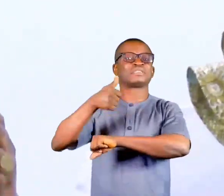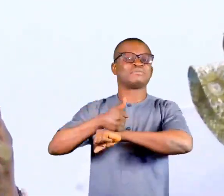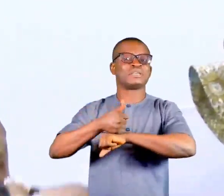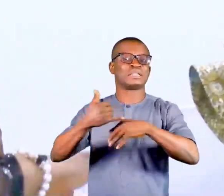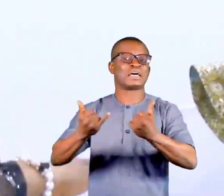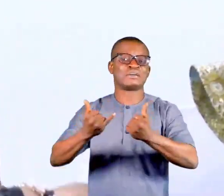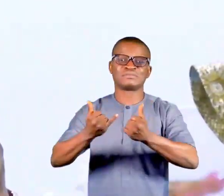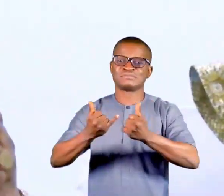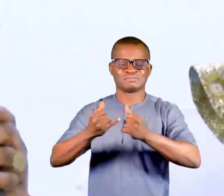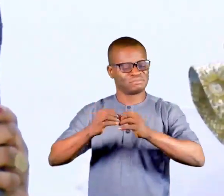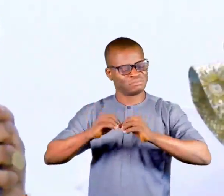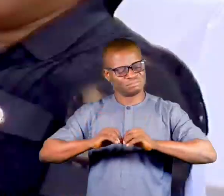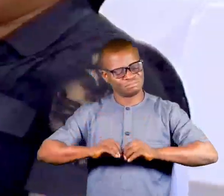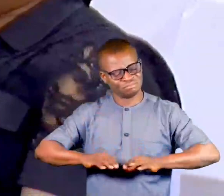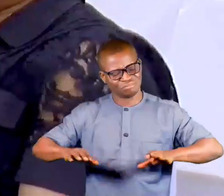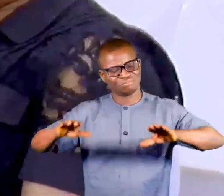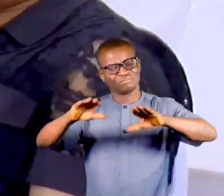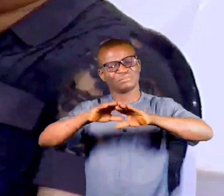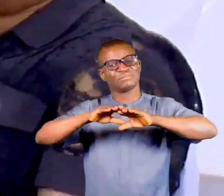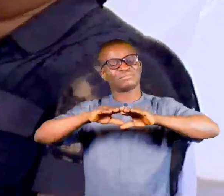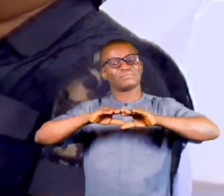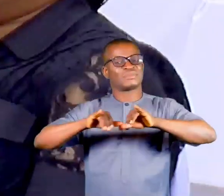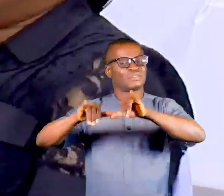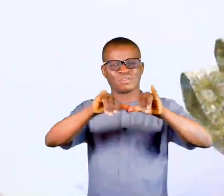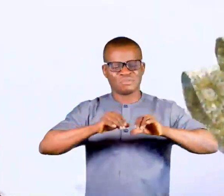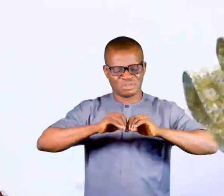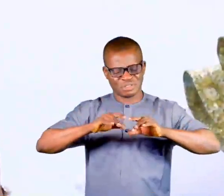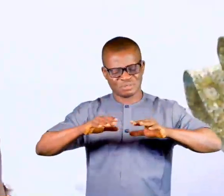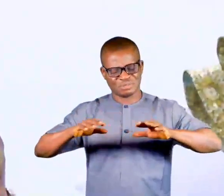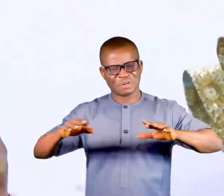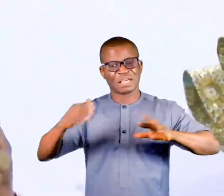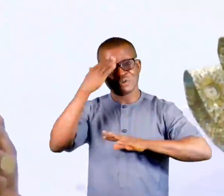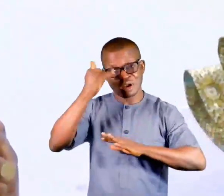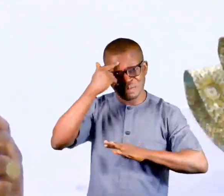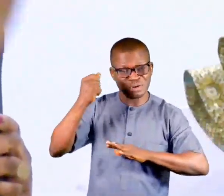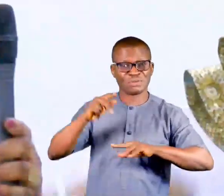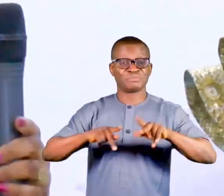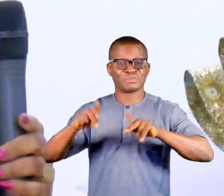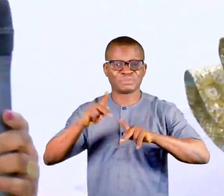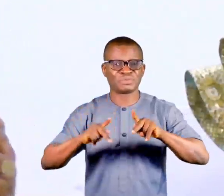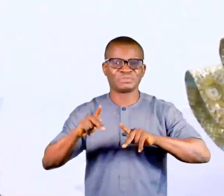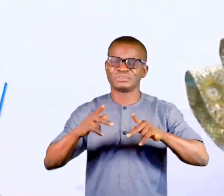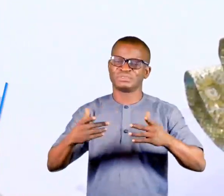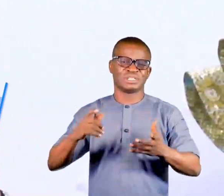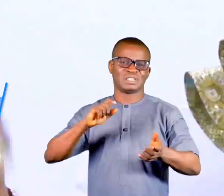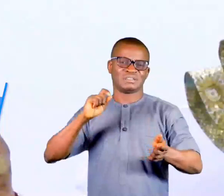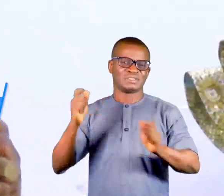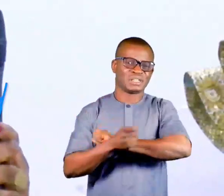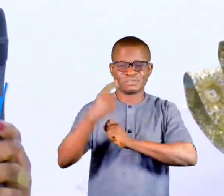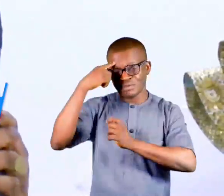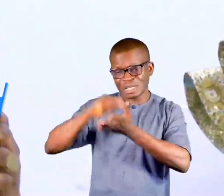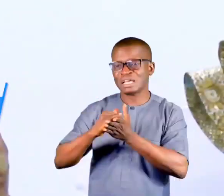Now, it is all over the place spreading like white fire because people are now more and aware that